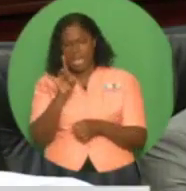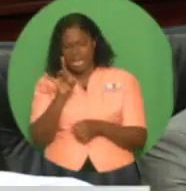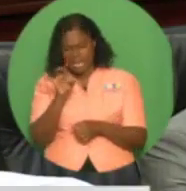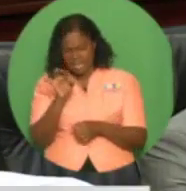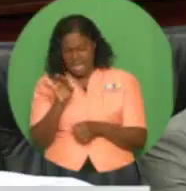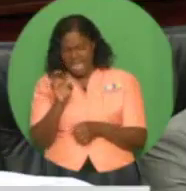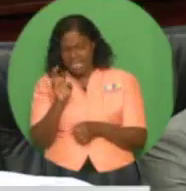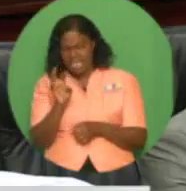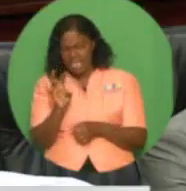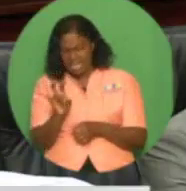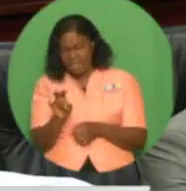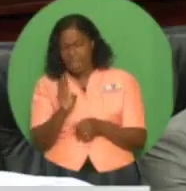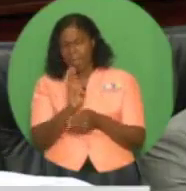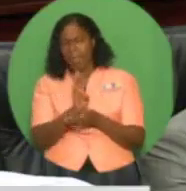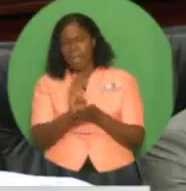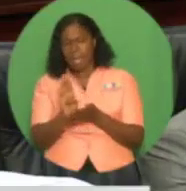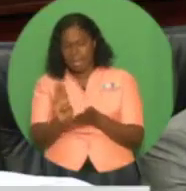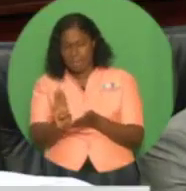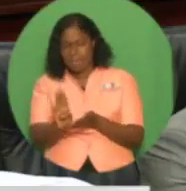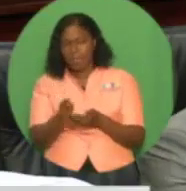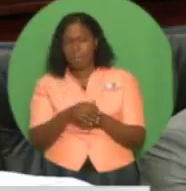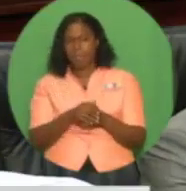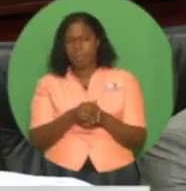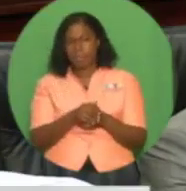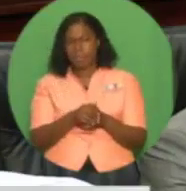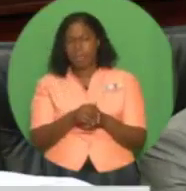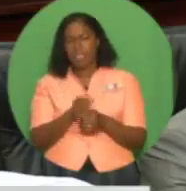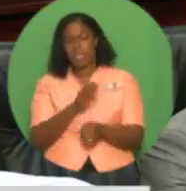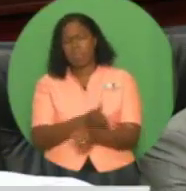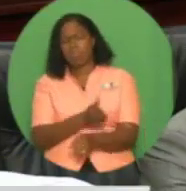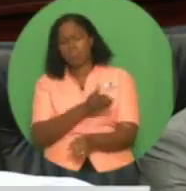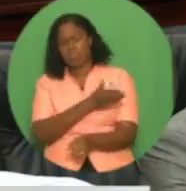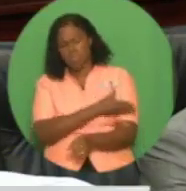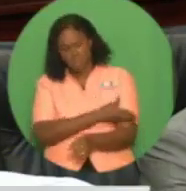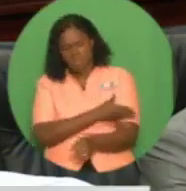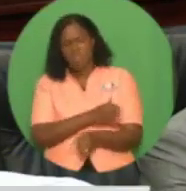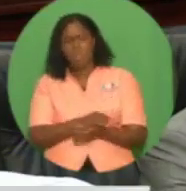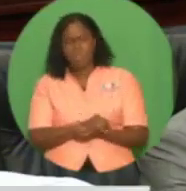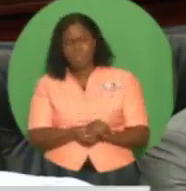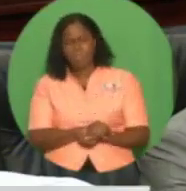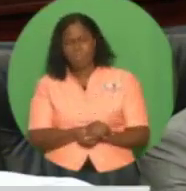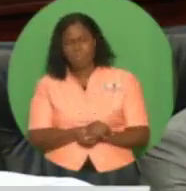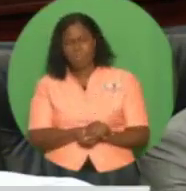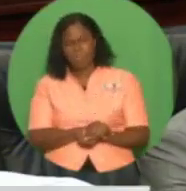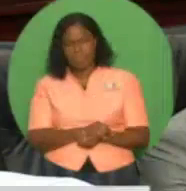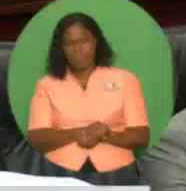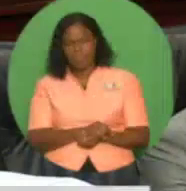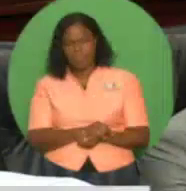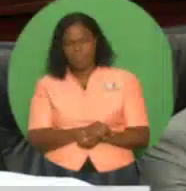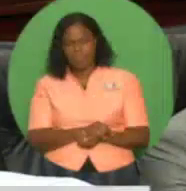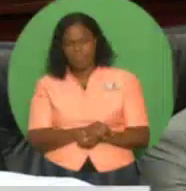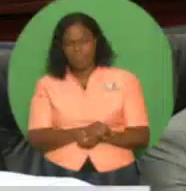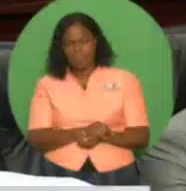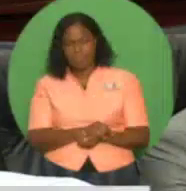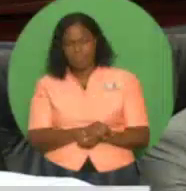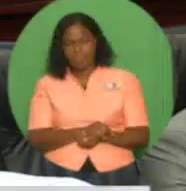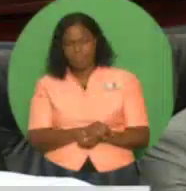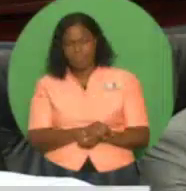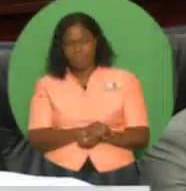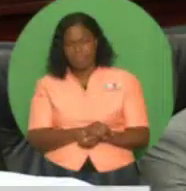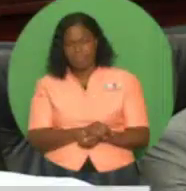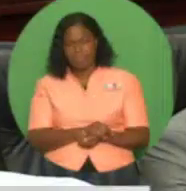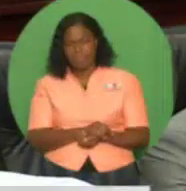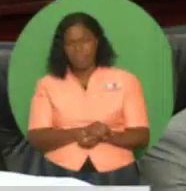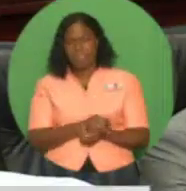fiscal 2018 outturn of 48.879 billion, but significantly lower than the peak